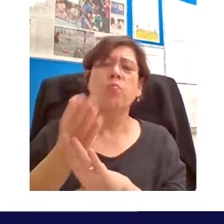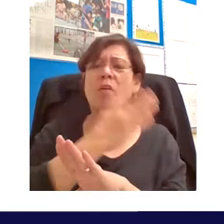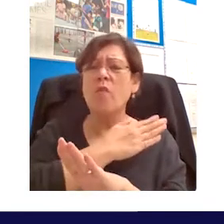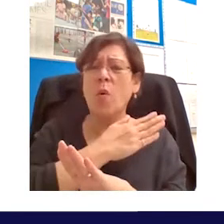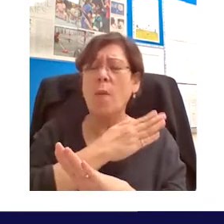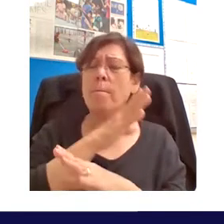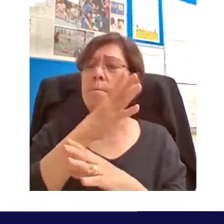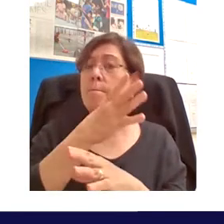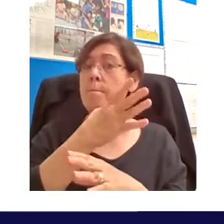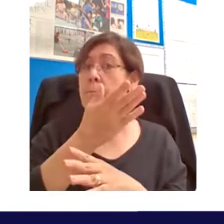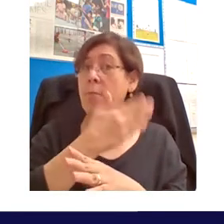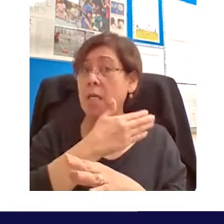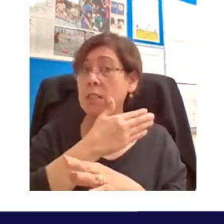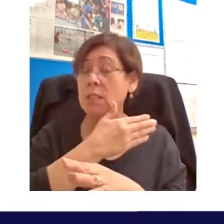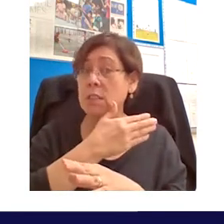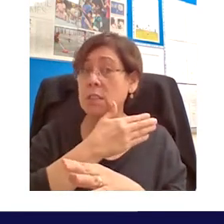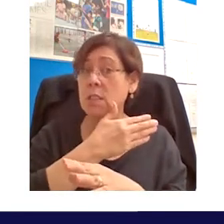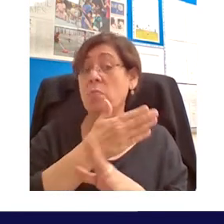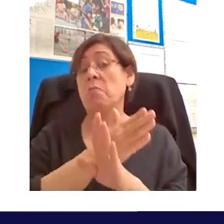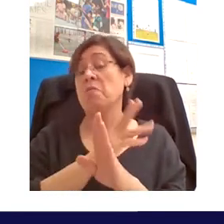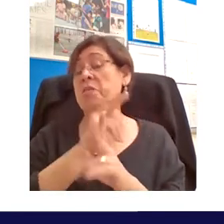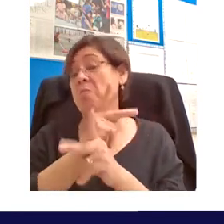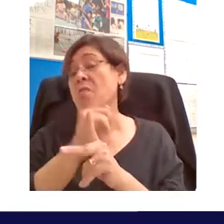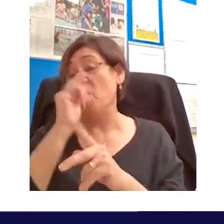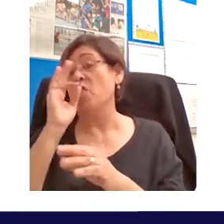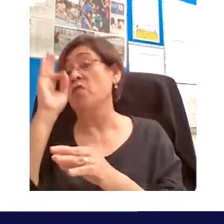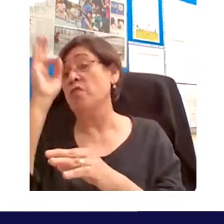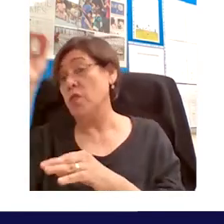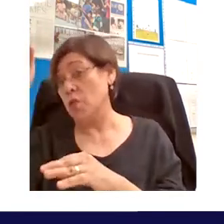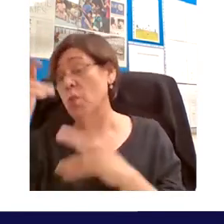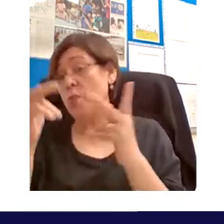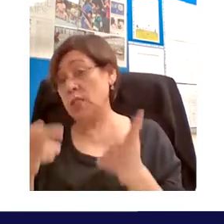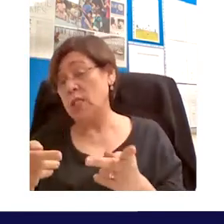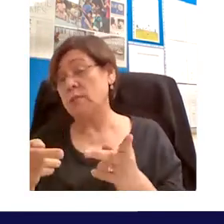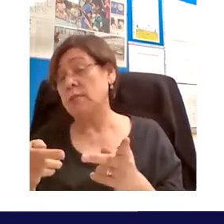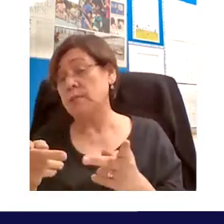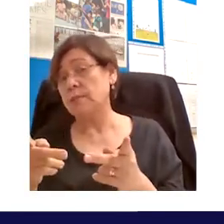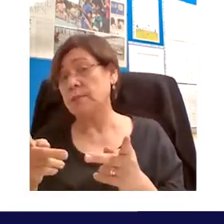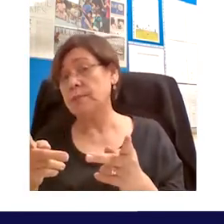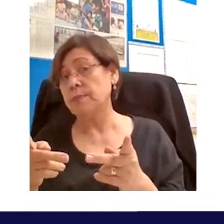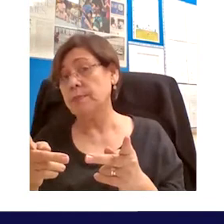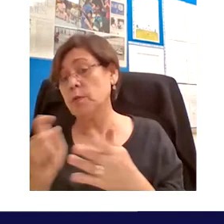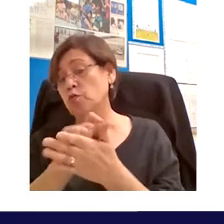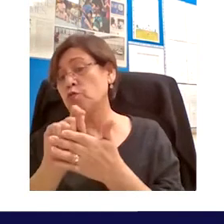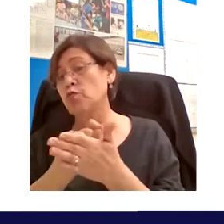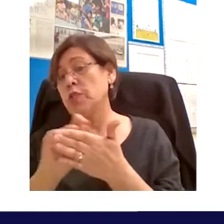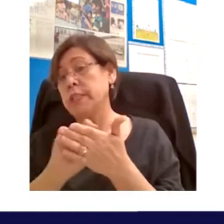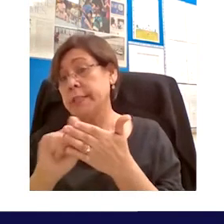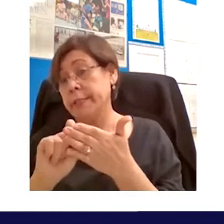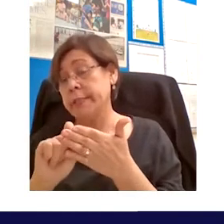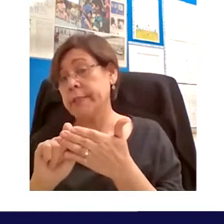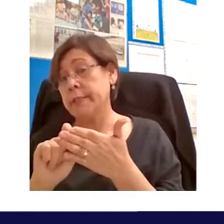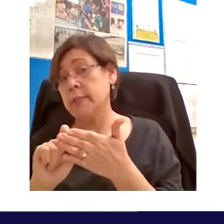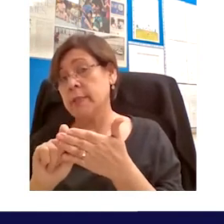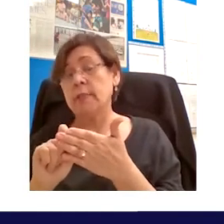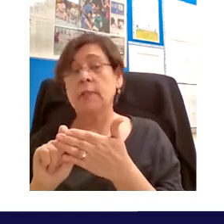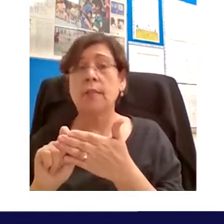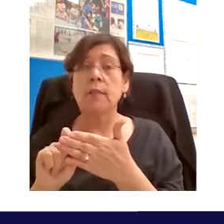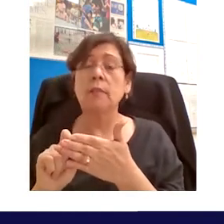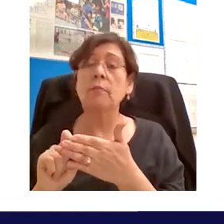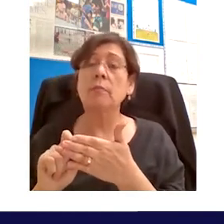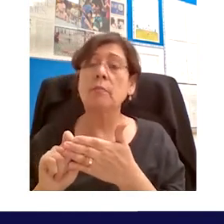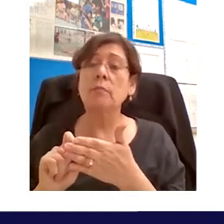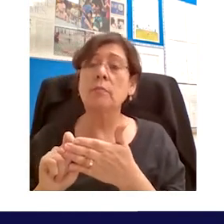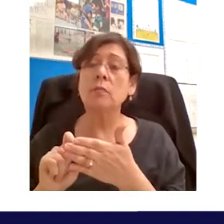maybe preserved for the future from the present is written uh and perhaps also recorded